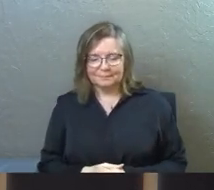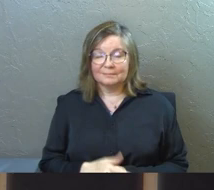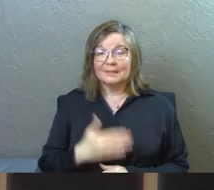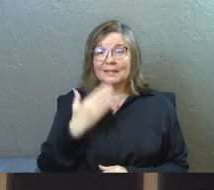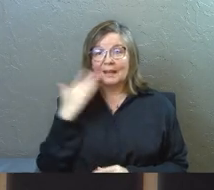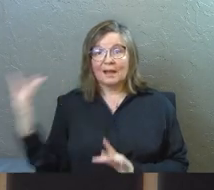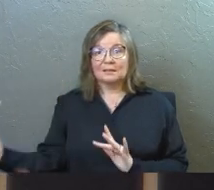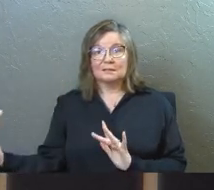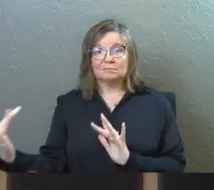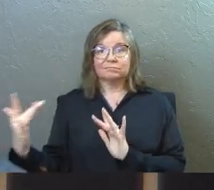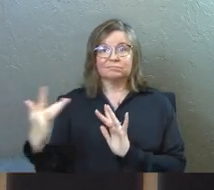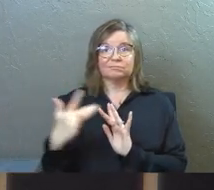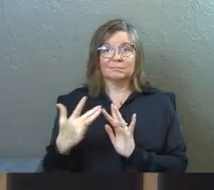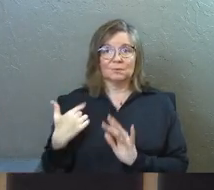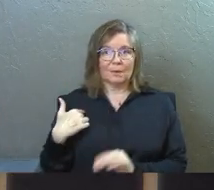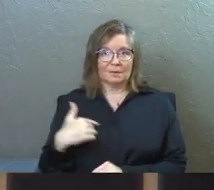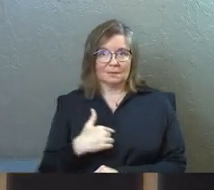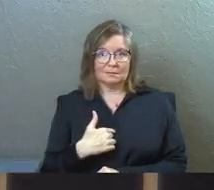God is reaching toward us.